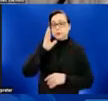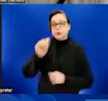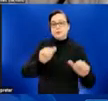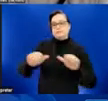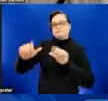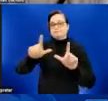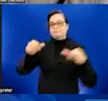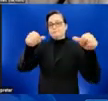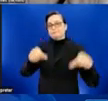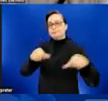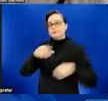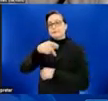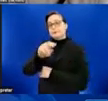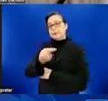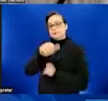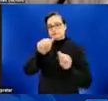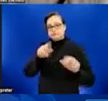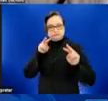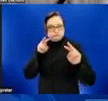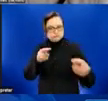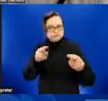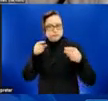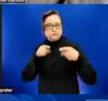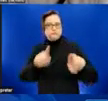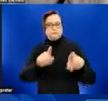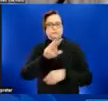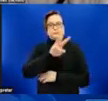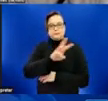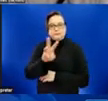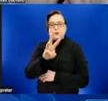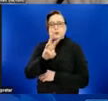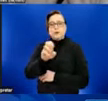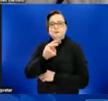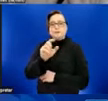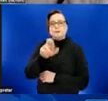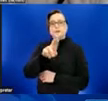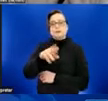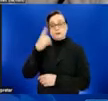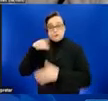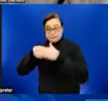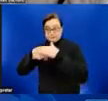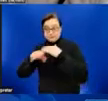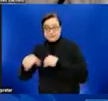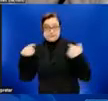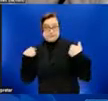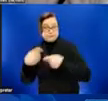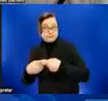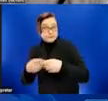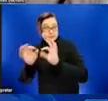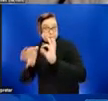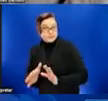screen to view throughout the webinar. To access Spanish interpretation, click Interpretation